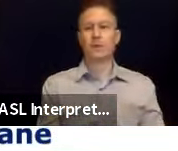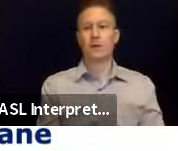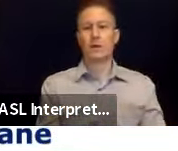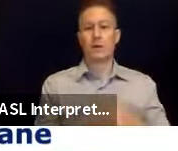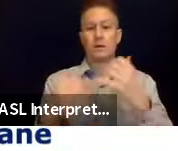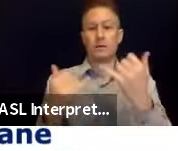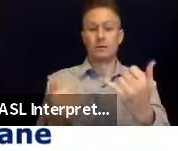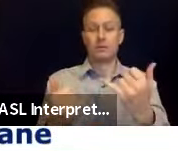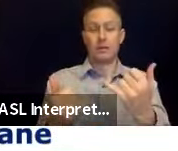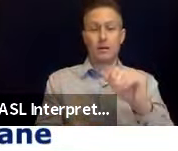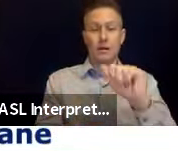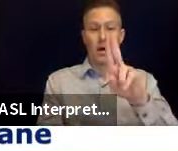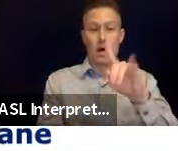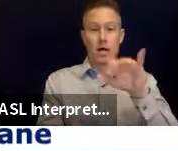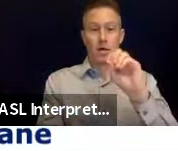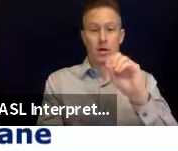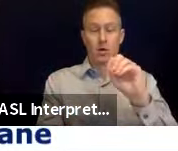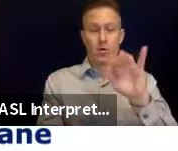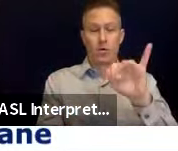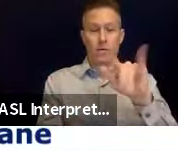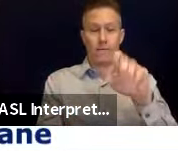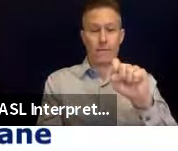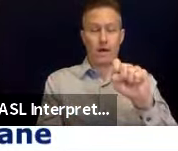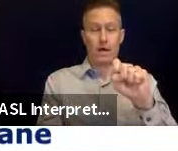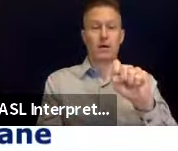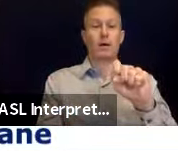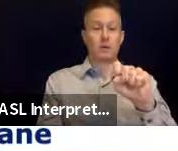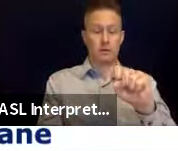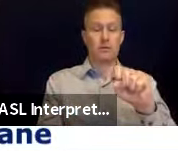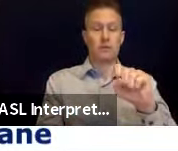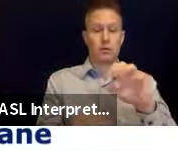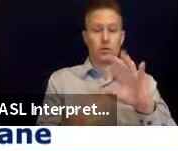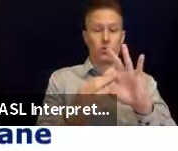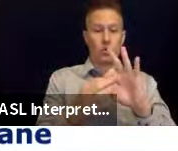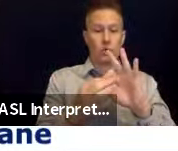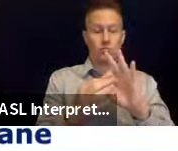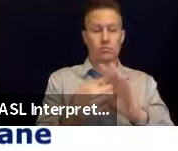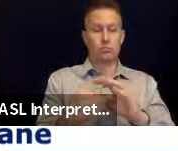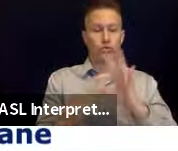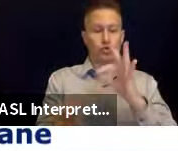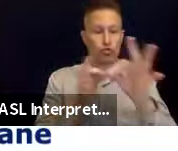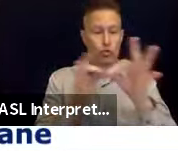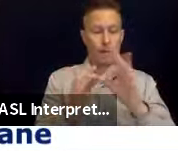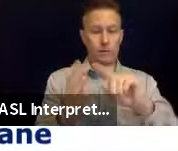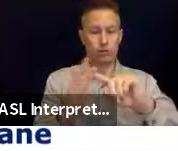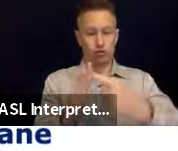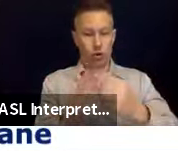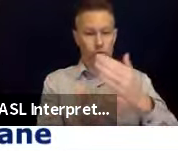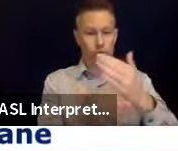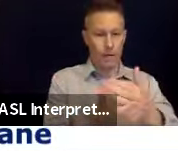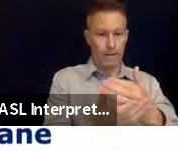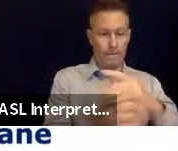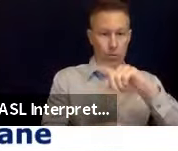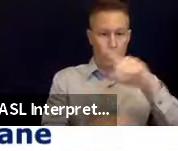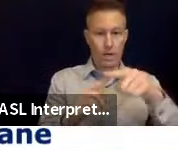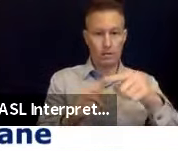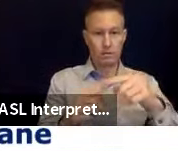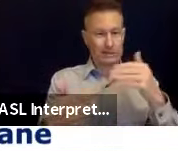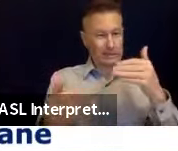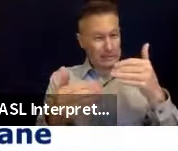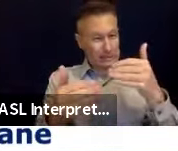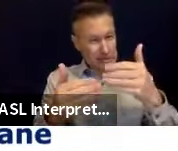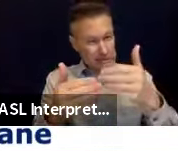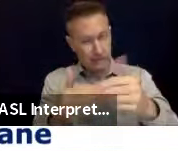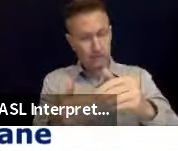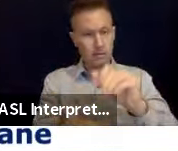audio file that will give us narration about when to start and when to stop coming up on 10, 21, everybody. So while